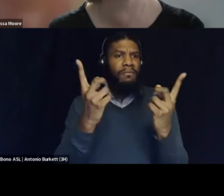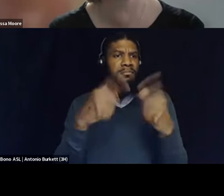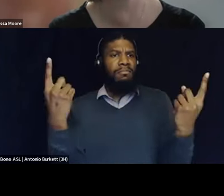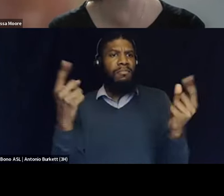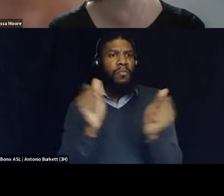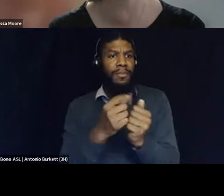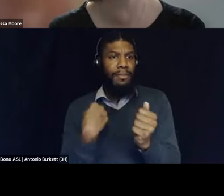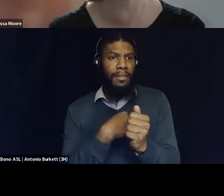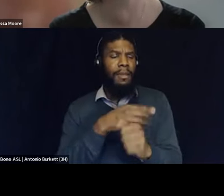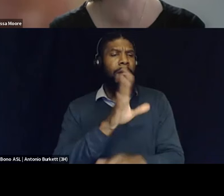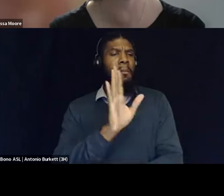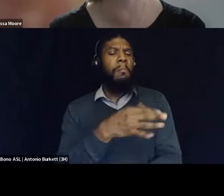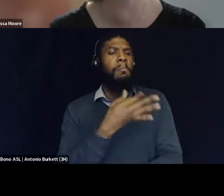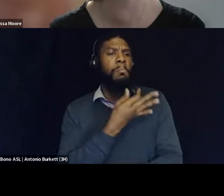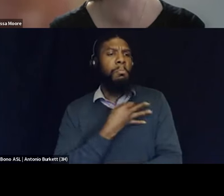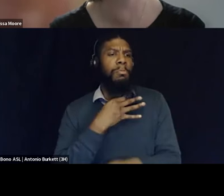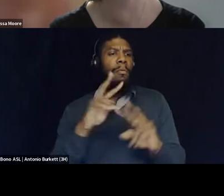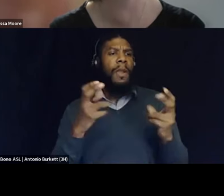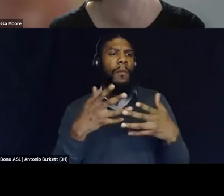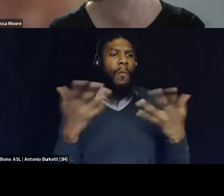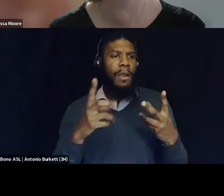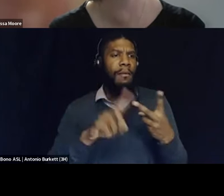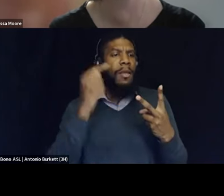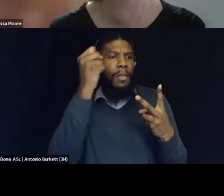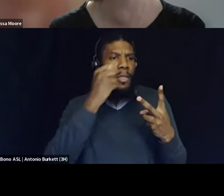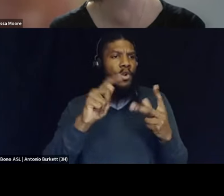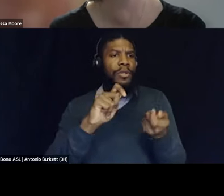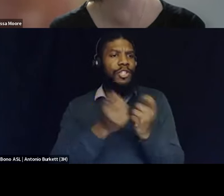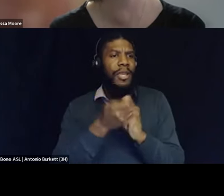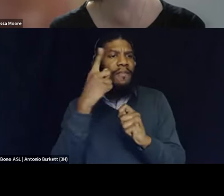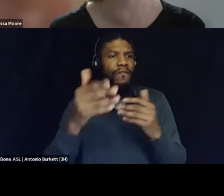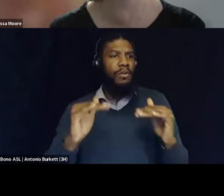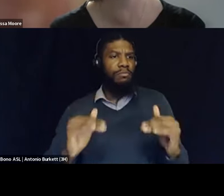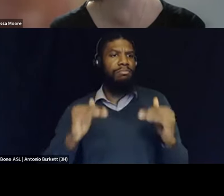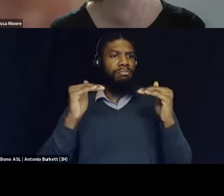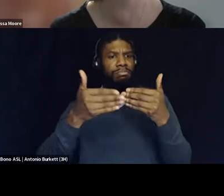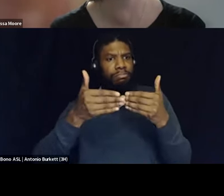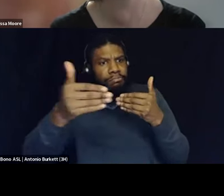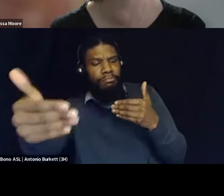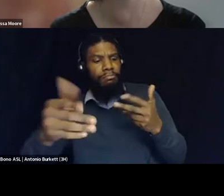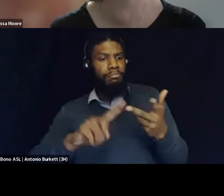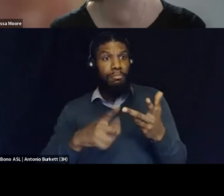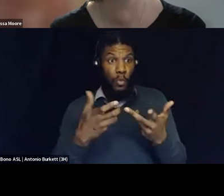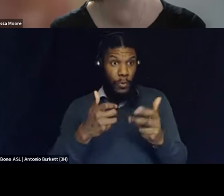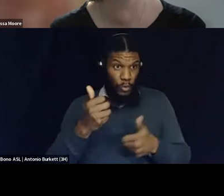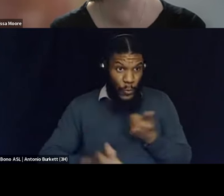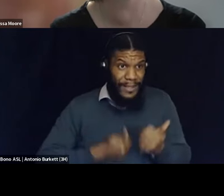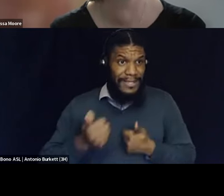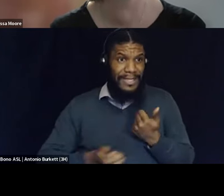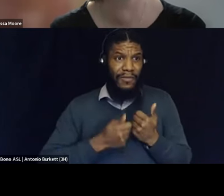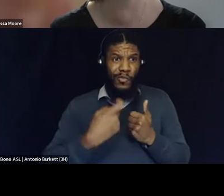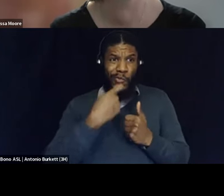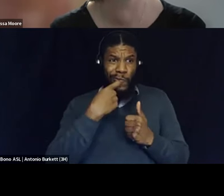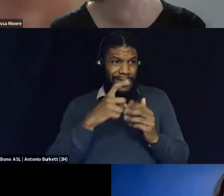what is your theory of change in moving forward how aggressive do you want to go are you just starting out